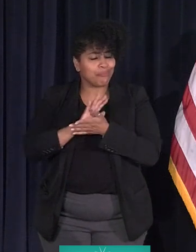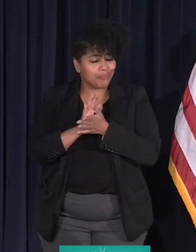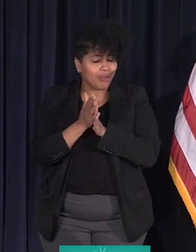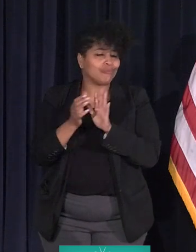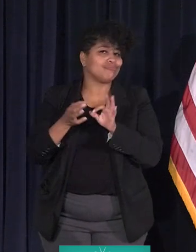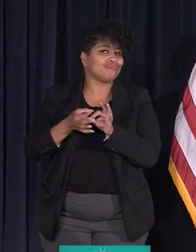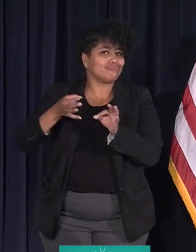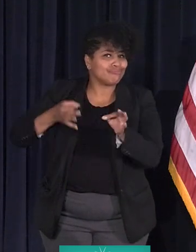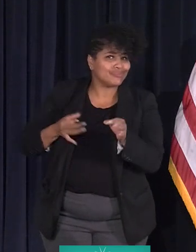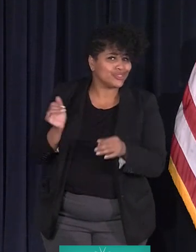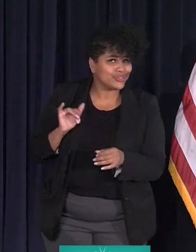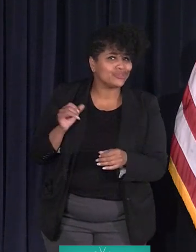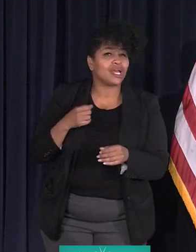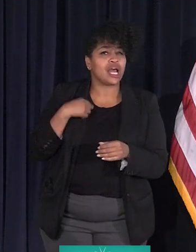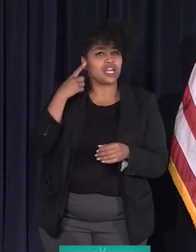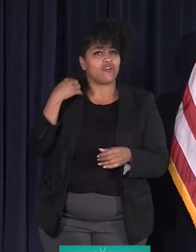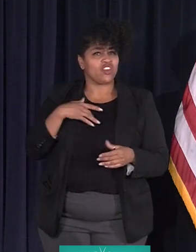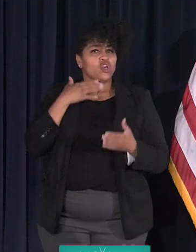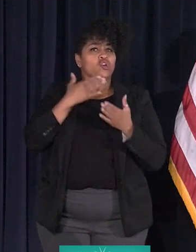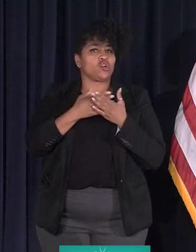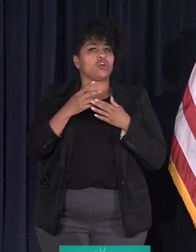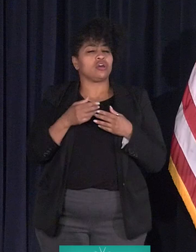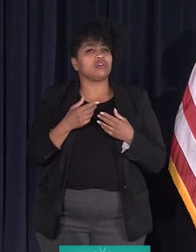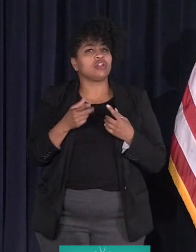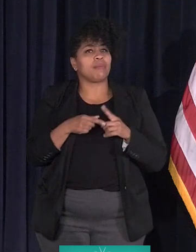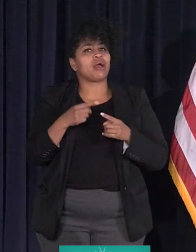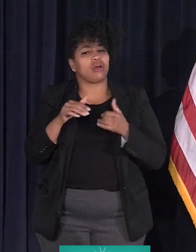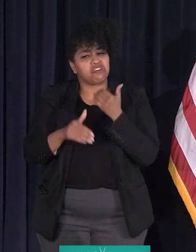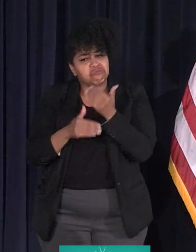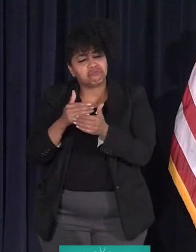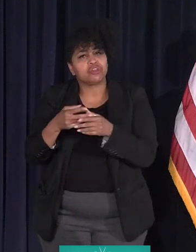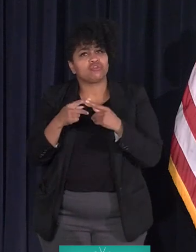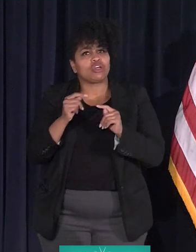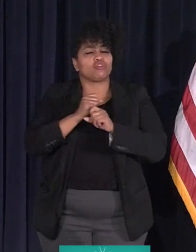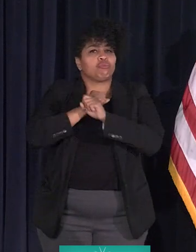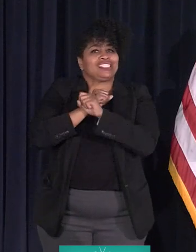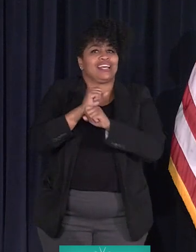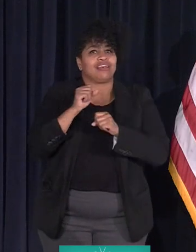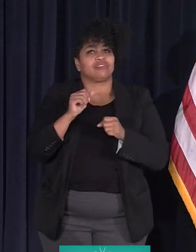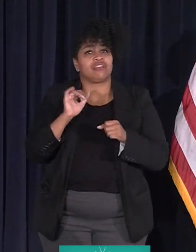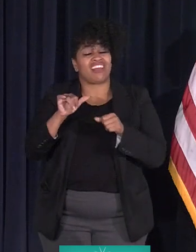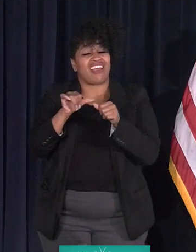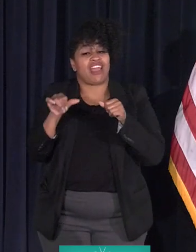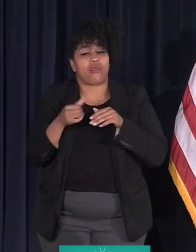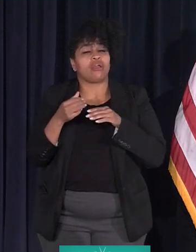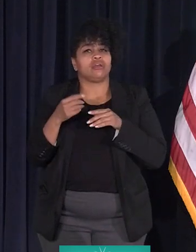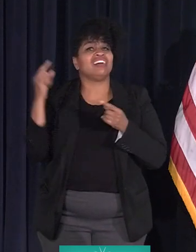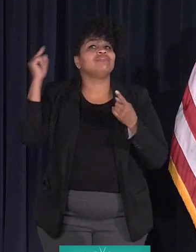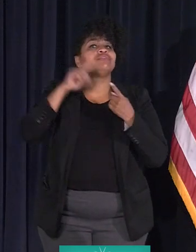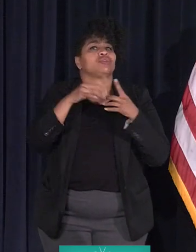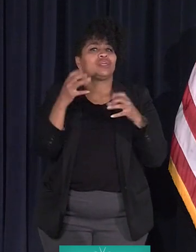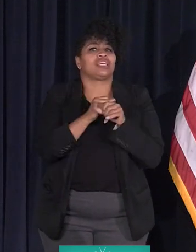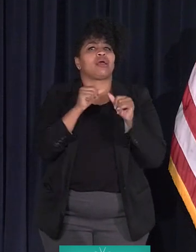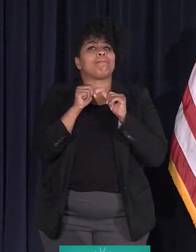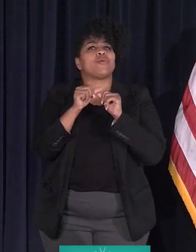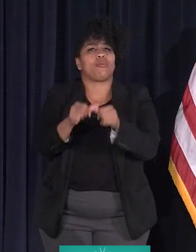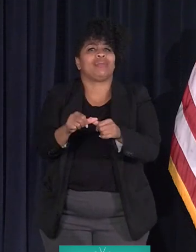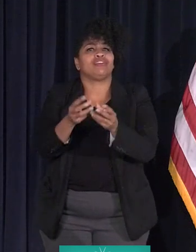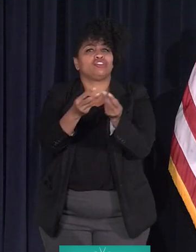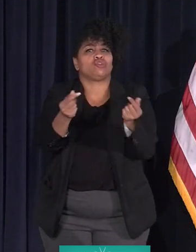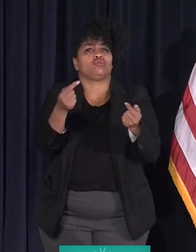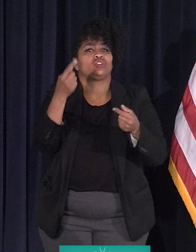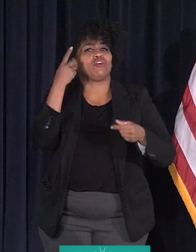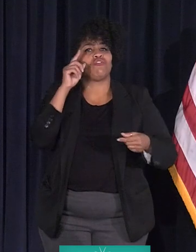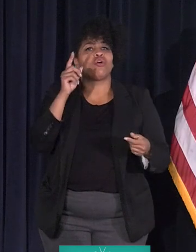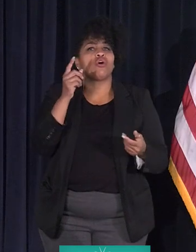we feel good about the direction we're going as far as we're able to protect the neighborhood until we can get some permanent solutions to